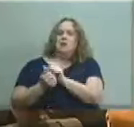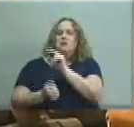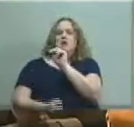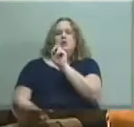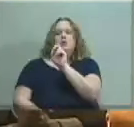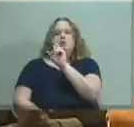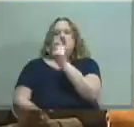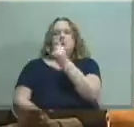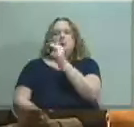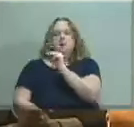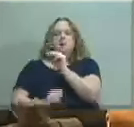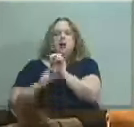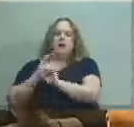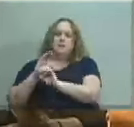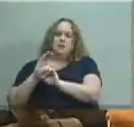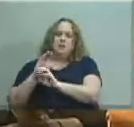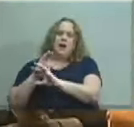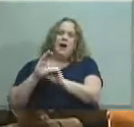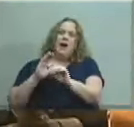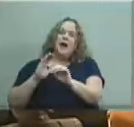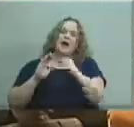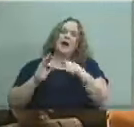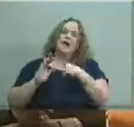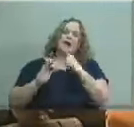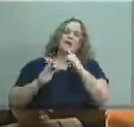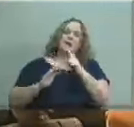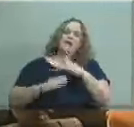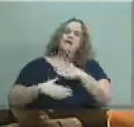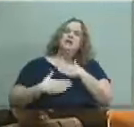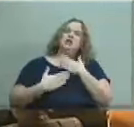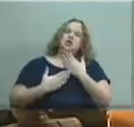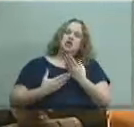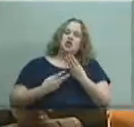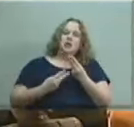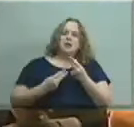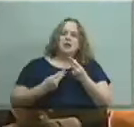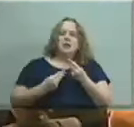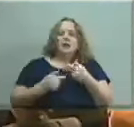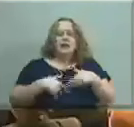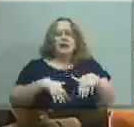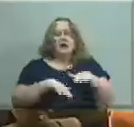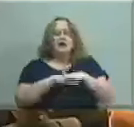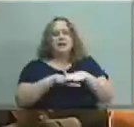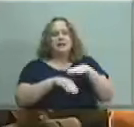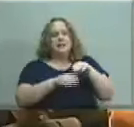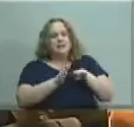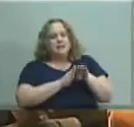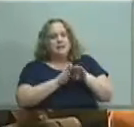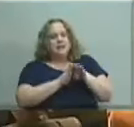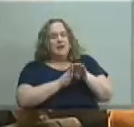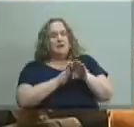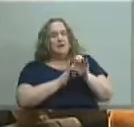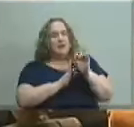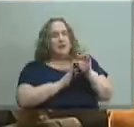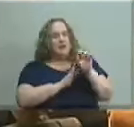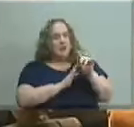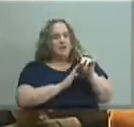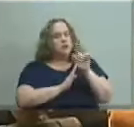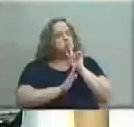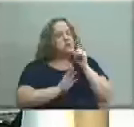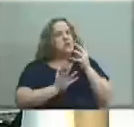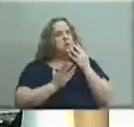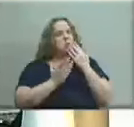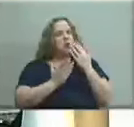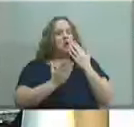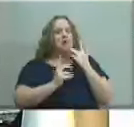i think that the uh generous donation of the land from norton commons is in the development corporation is great but as